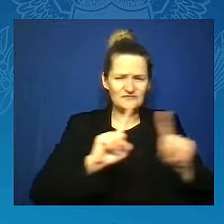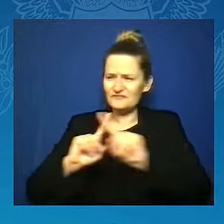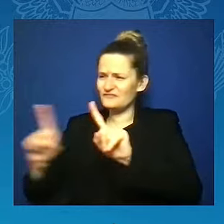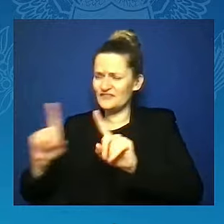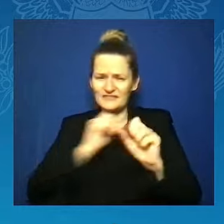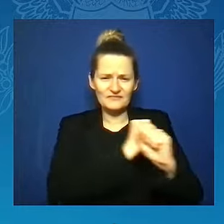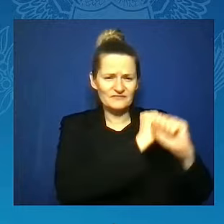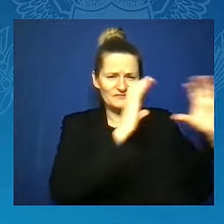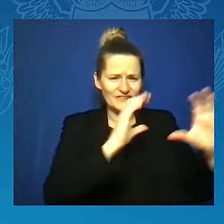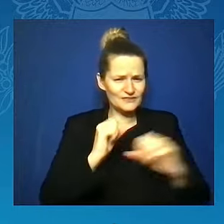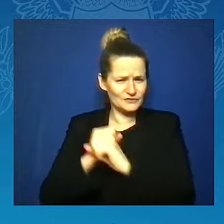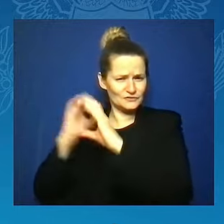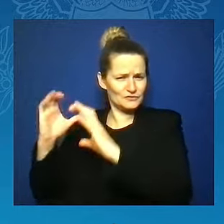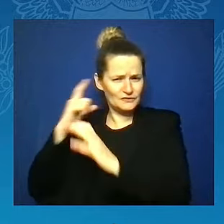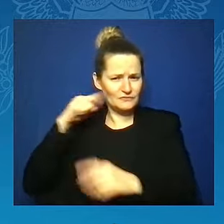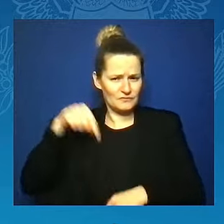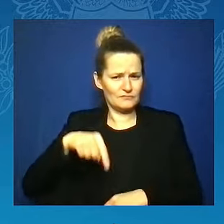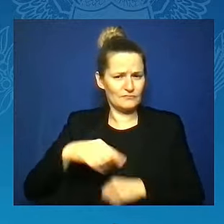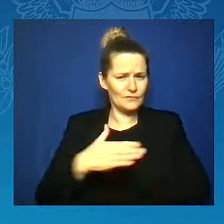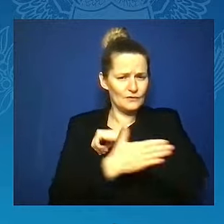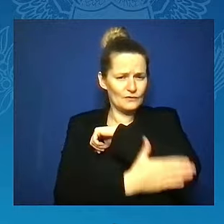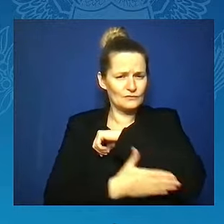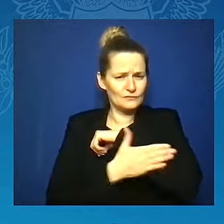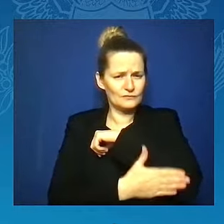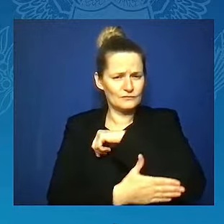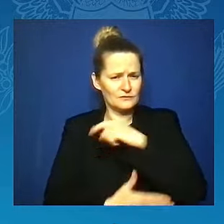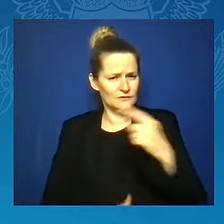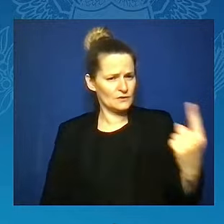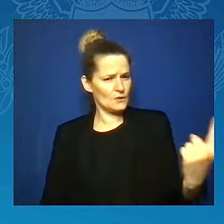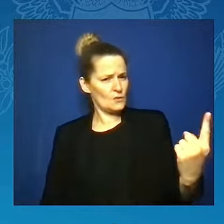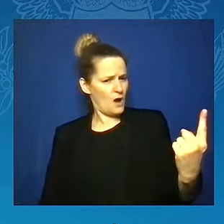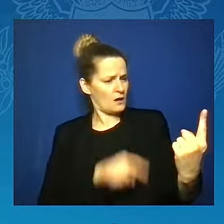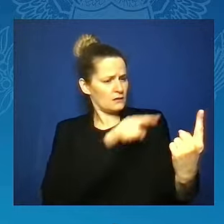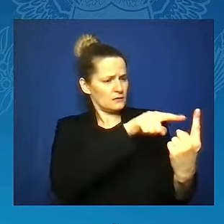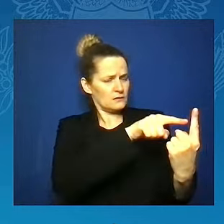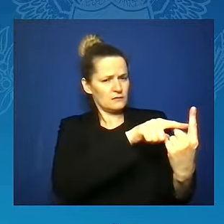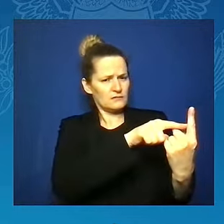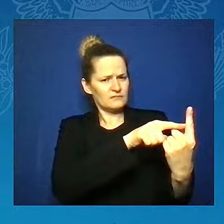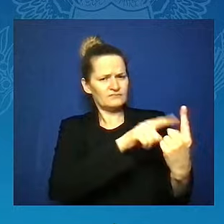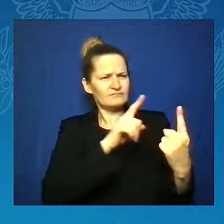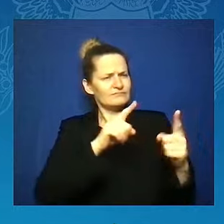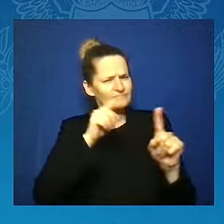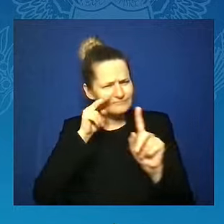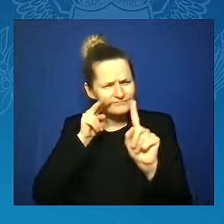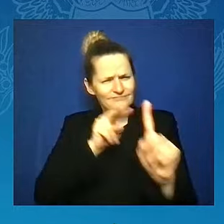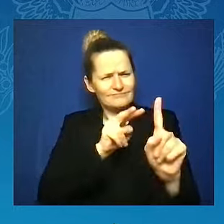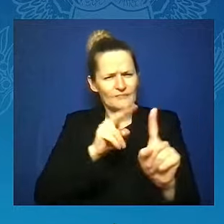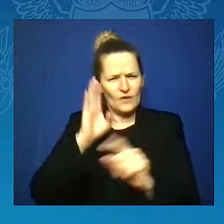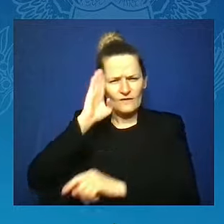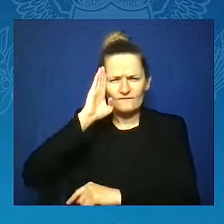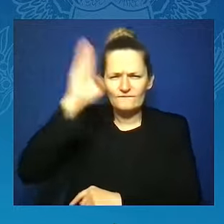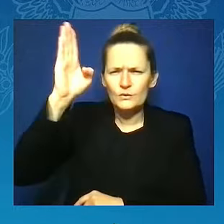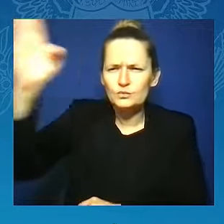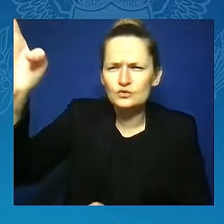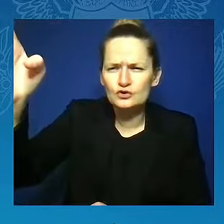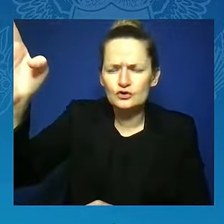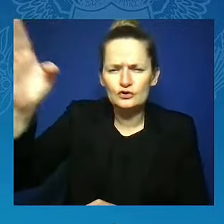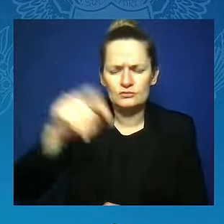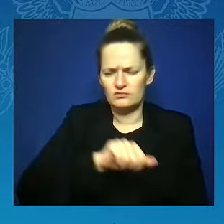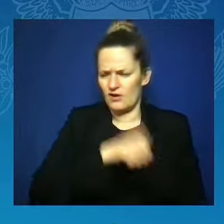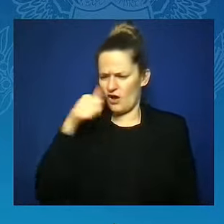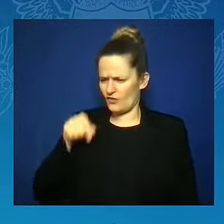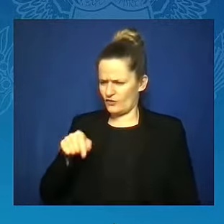future, the other focused on the past. And with your support,